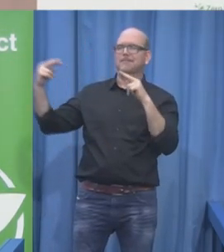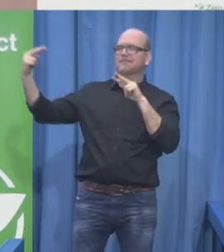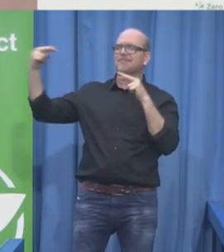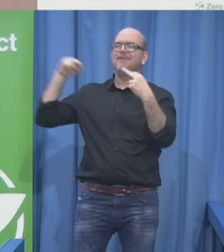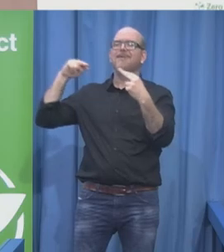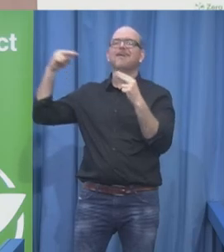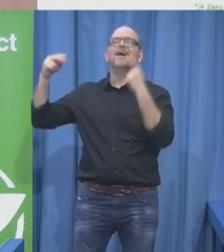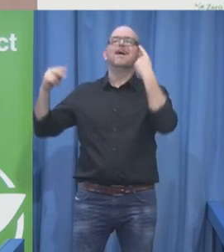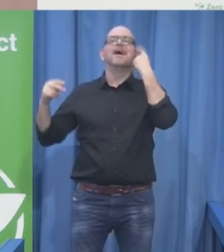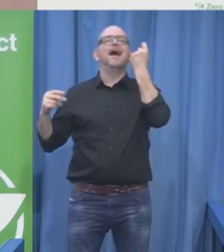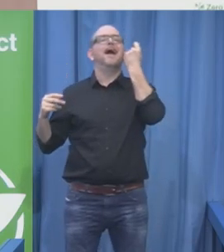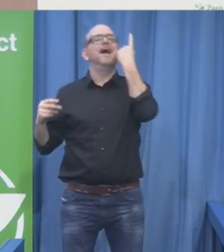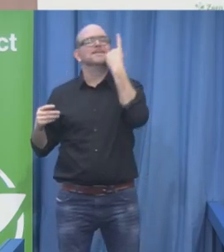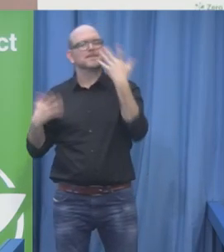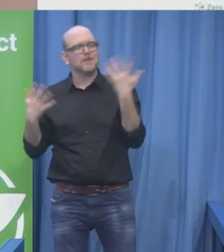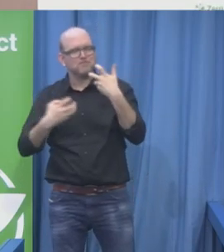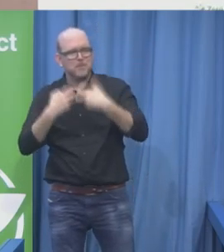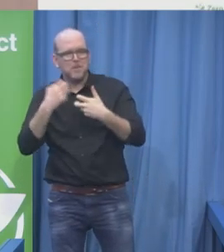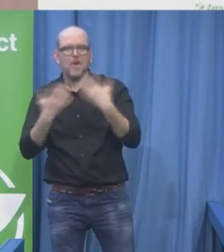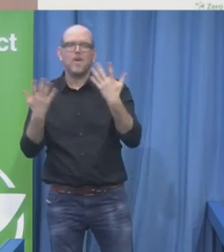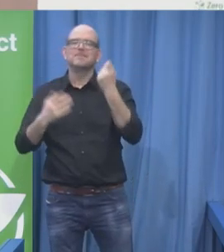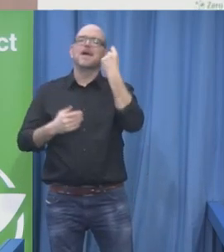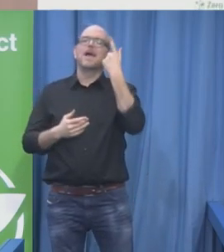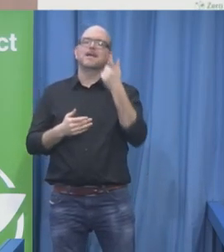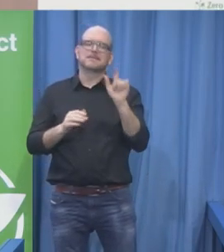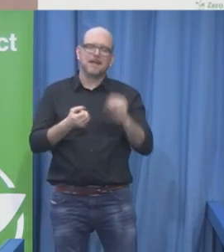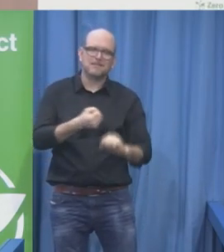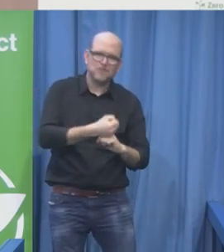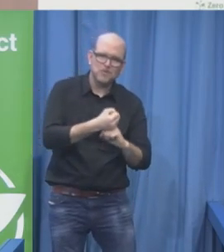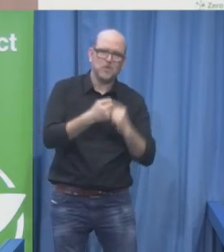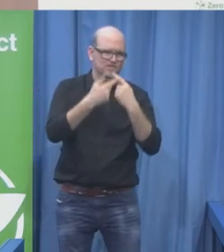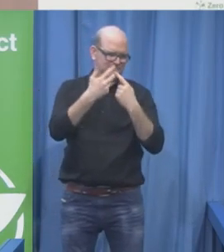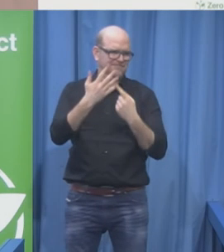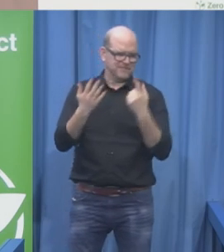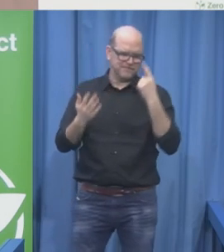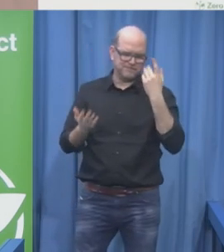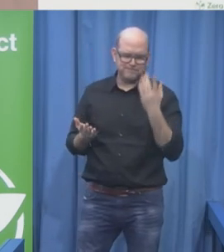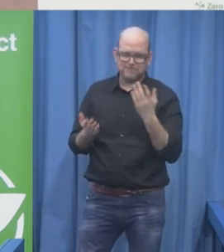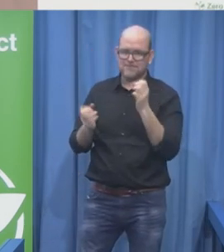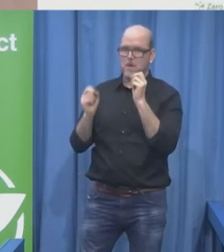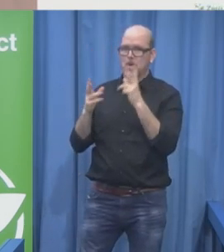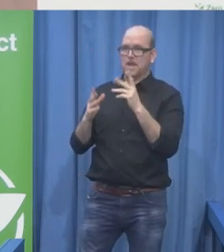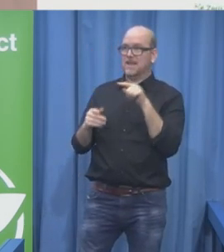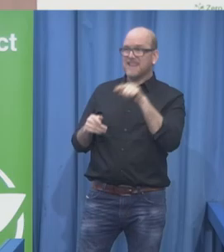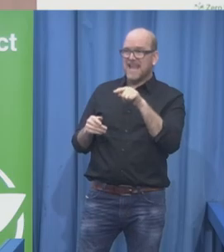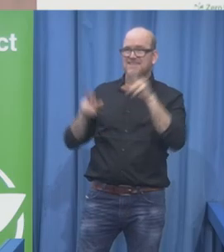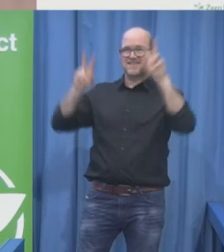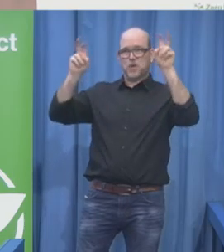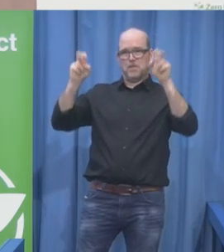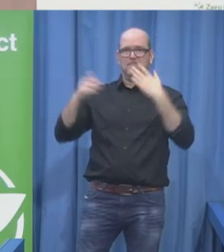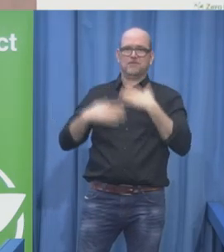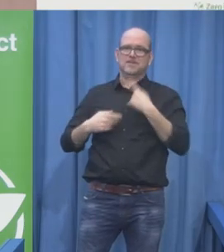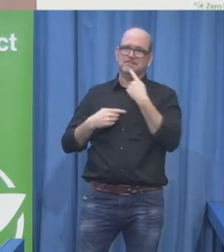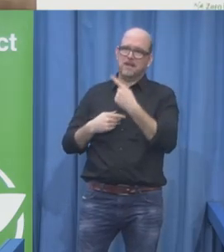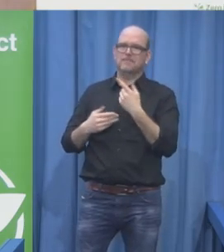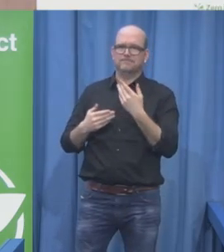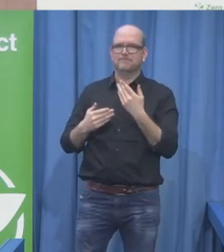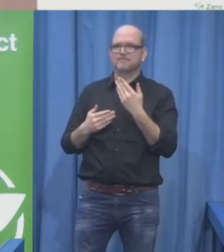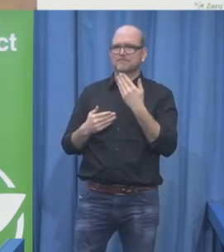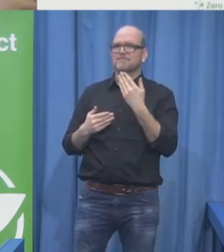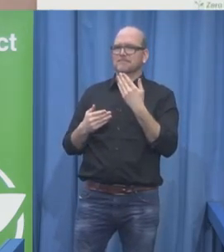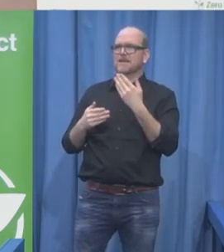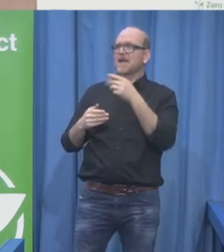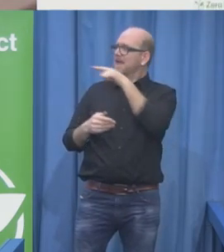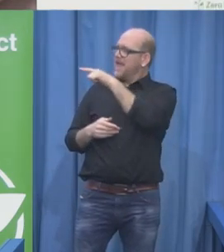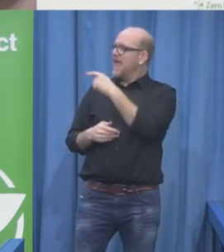UNDESA, to extend my special appreciation to the ESIL Foundation and the World Future Council for this initiative.